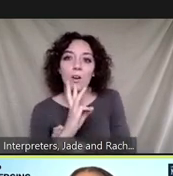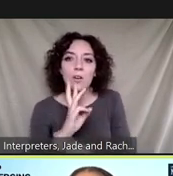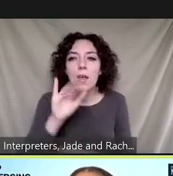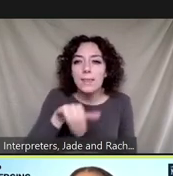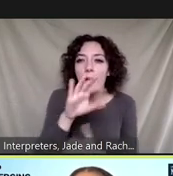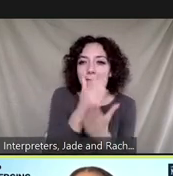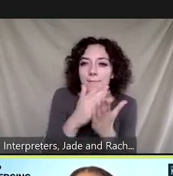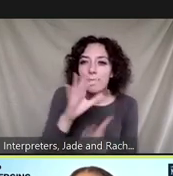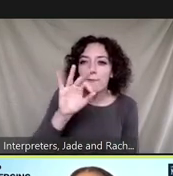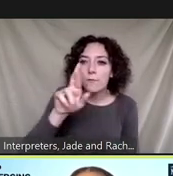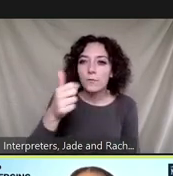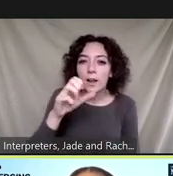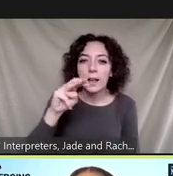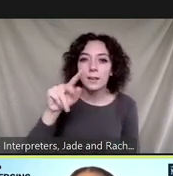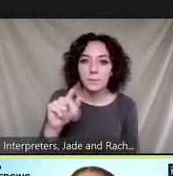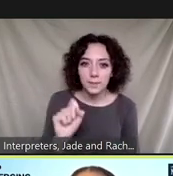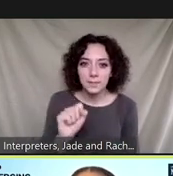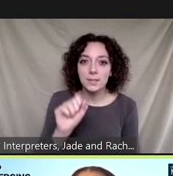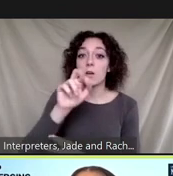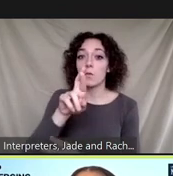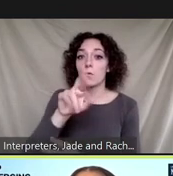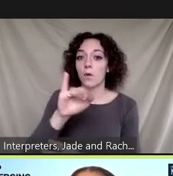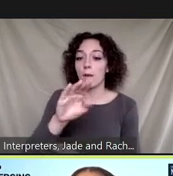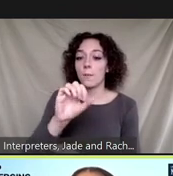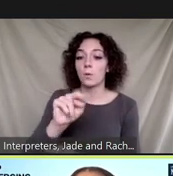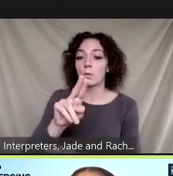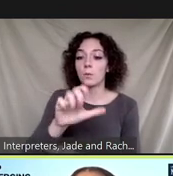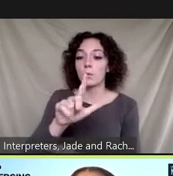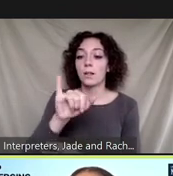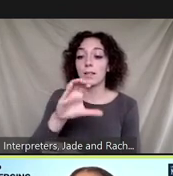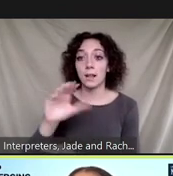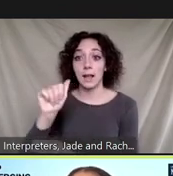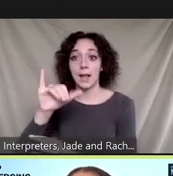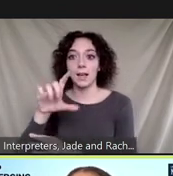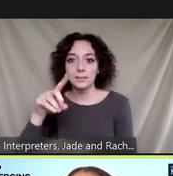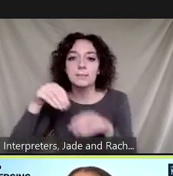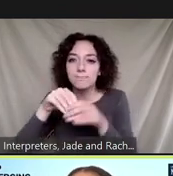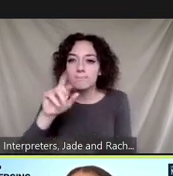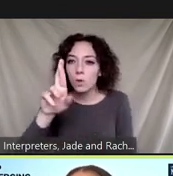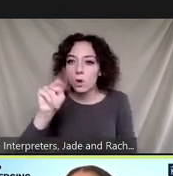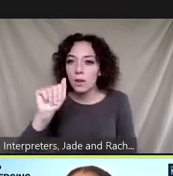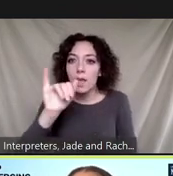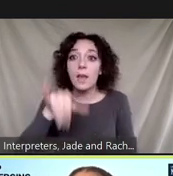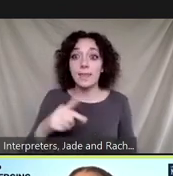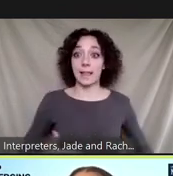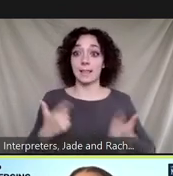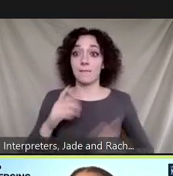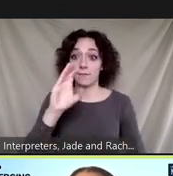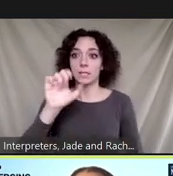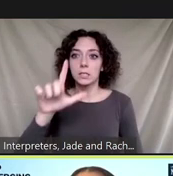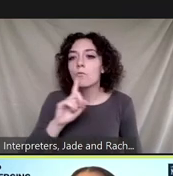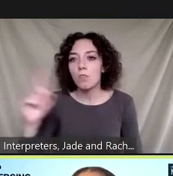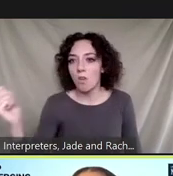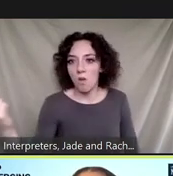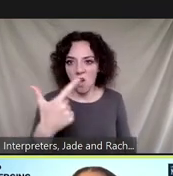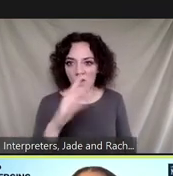ribonucleic acid rna inside of the virus the rna is a living cell cell is is in all living cells and